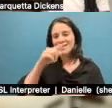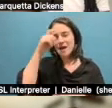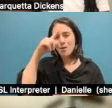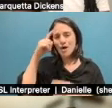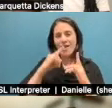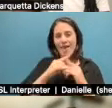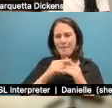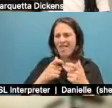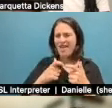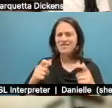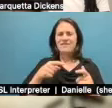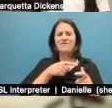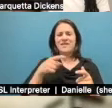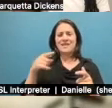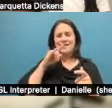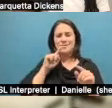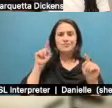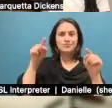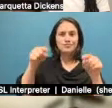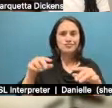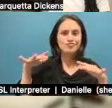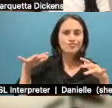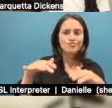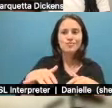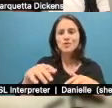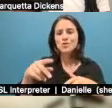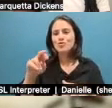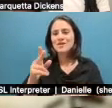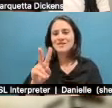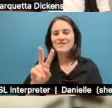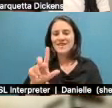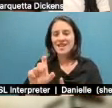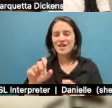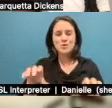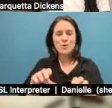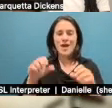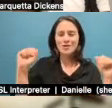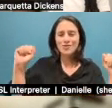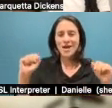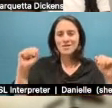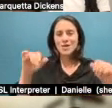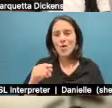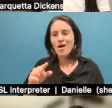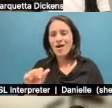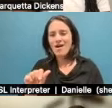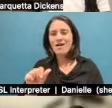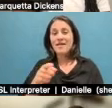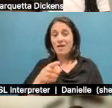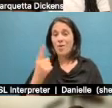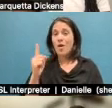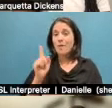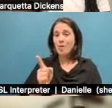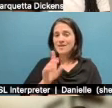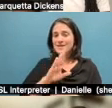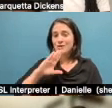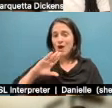and they teach them how to farm and they do exercise and yoga and eat like healthy food. Um, but this is a moment where his daughter was complaining about